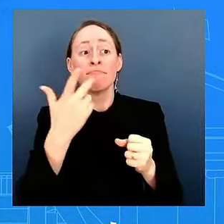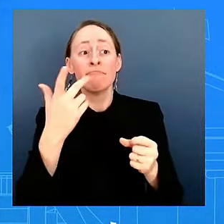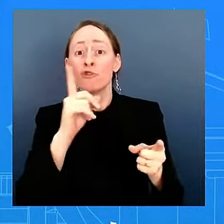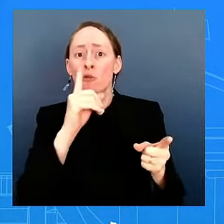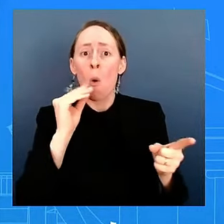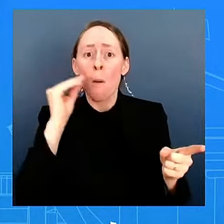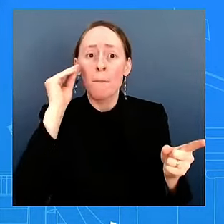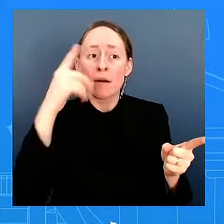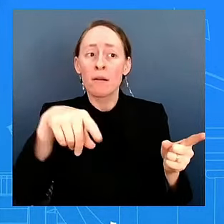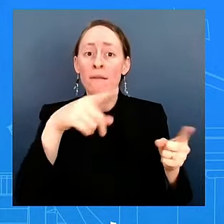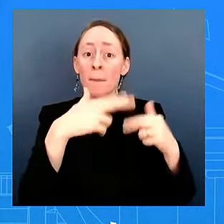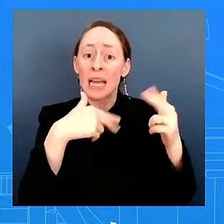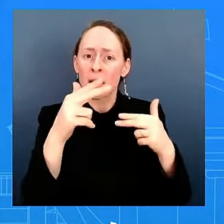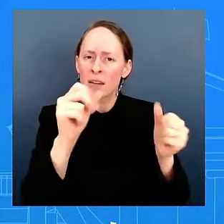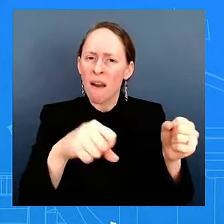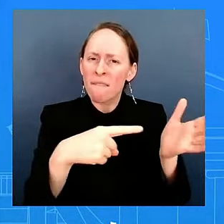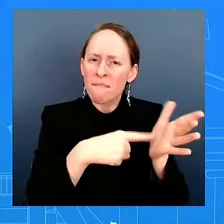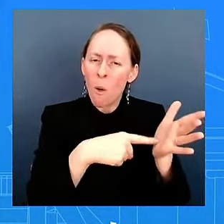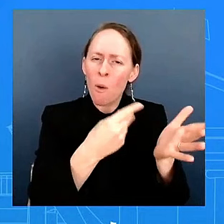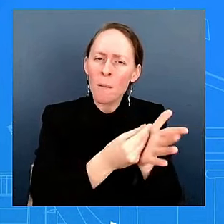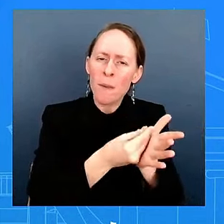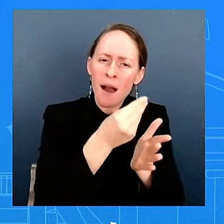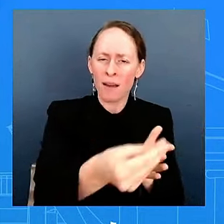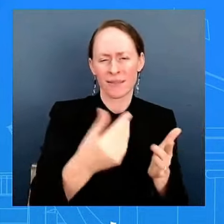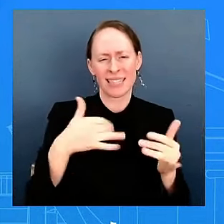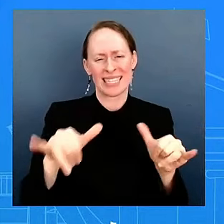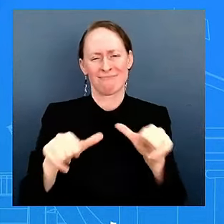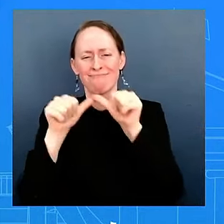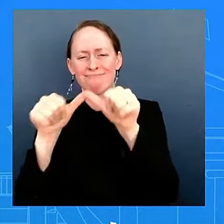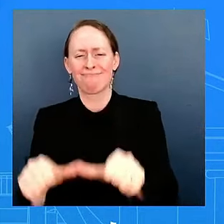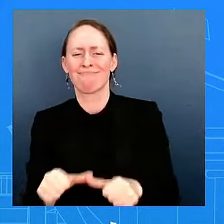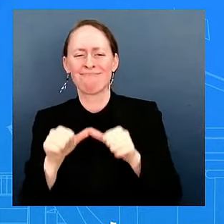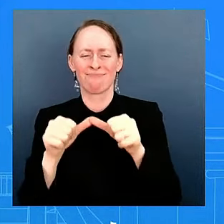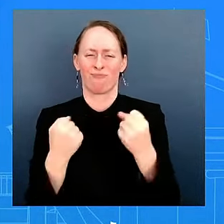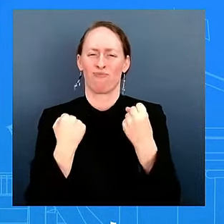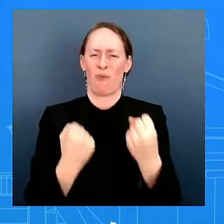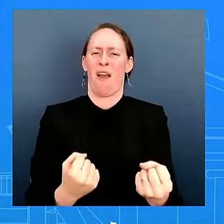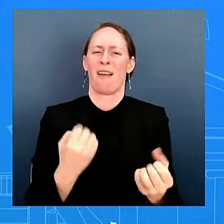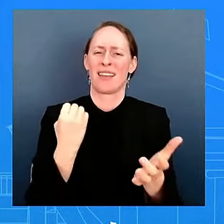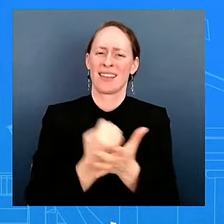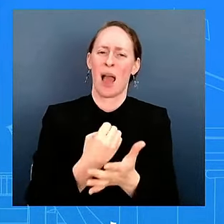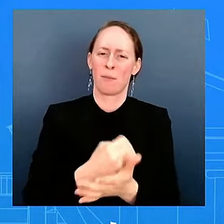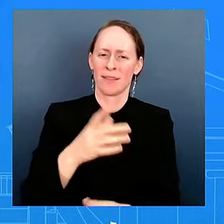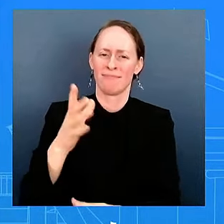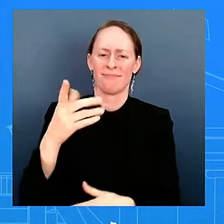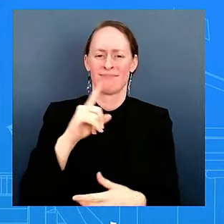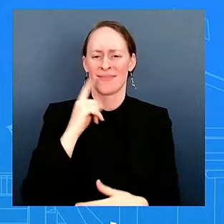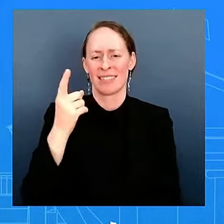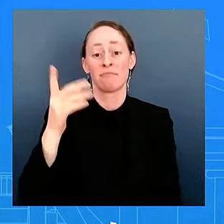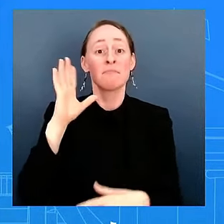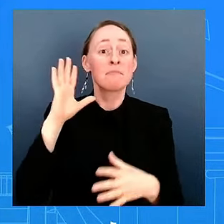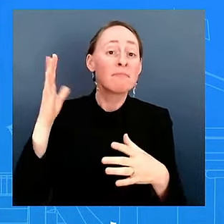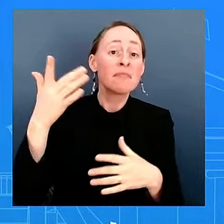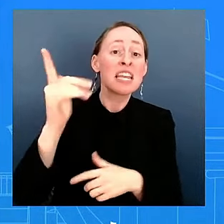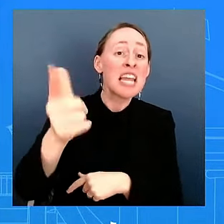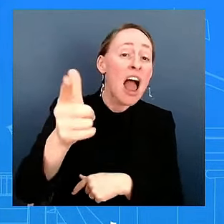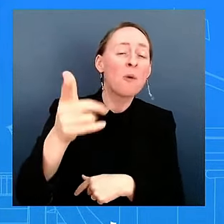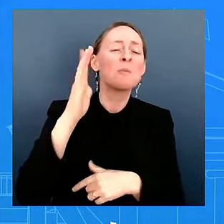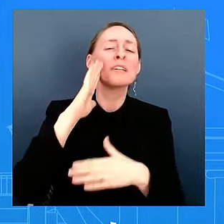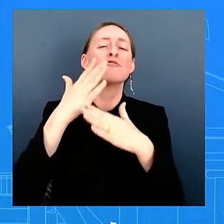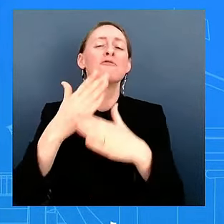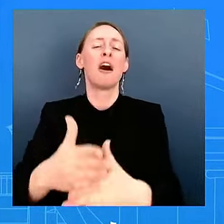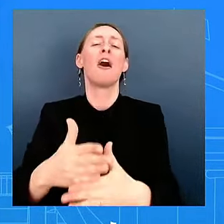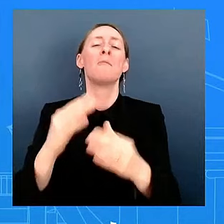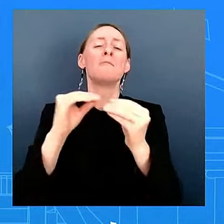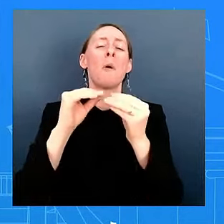strengthen the economy. Obviously, we'll have more specifics, more things to speak to in the upcoming,